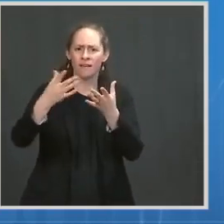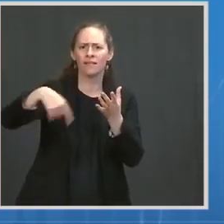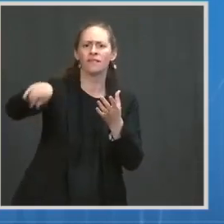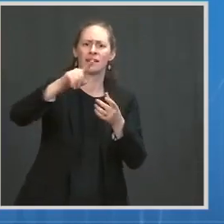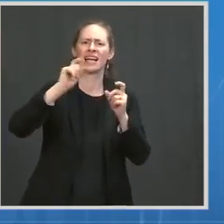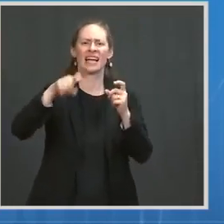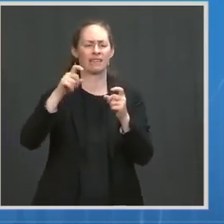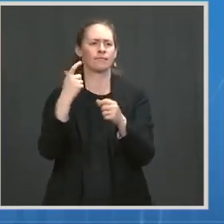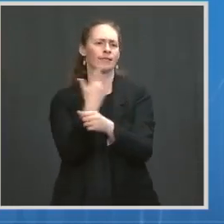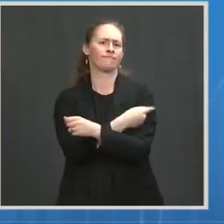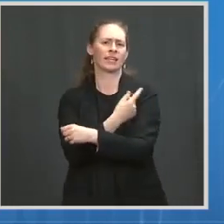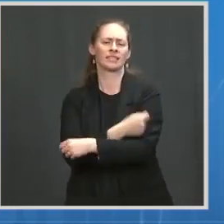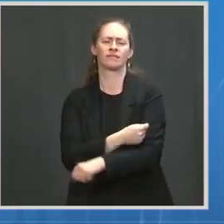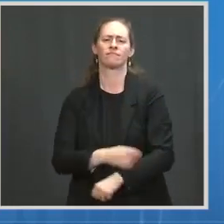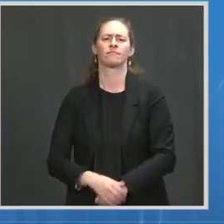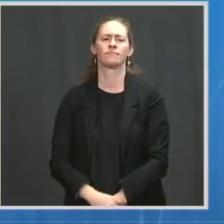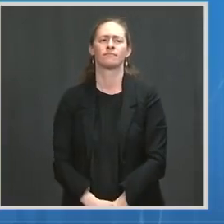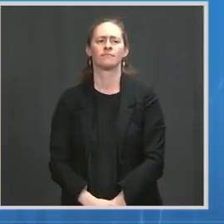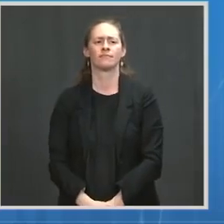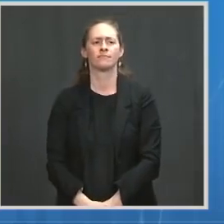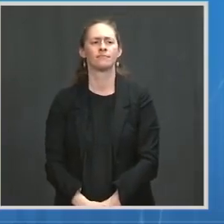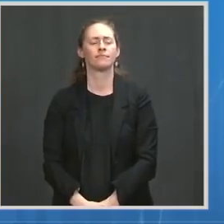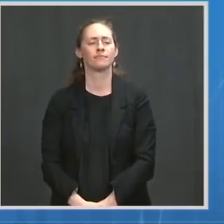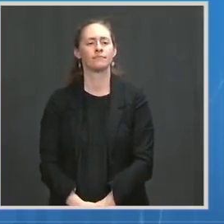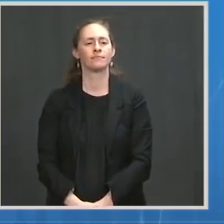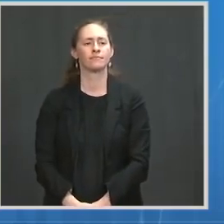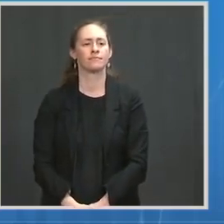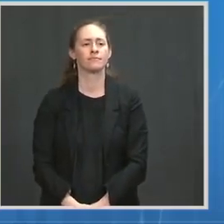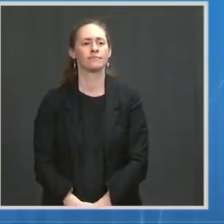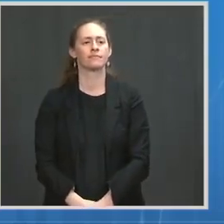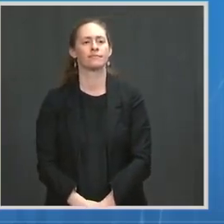We are on a good downward path, but we are not quite out of the woods yet.